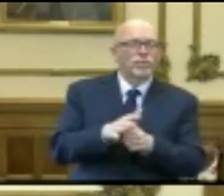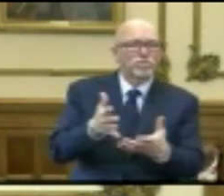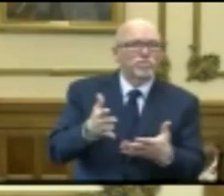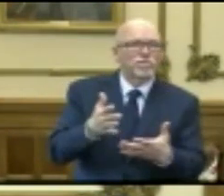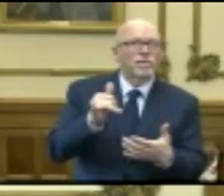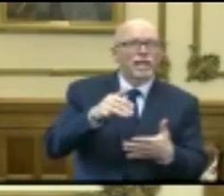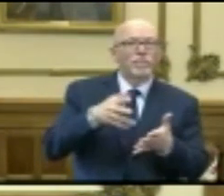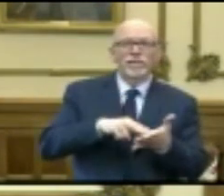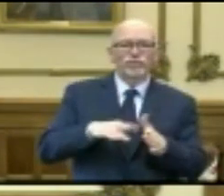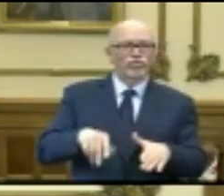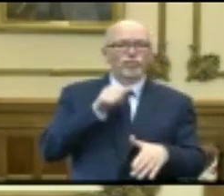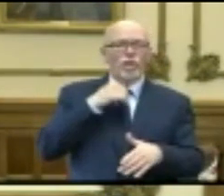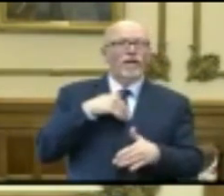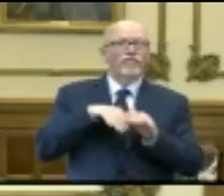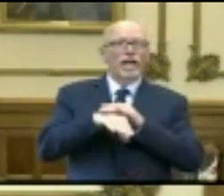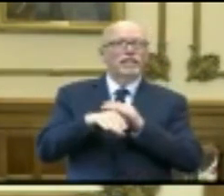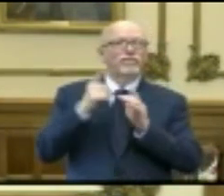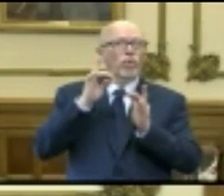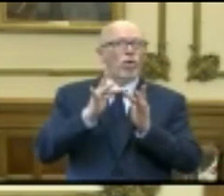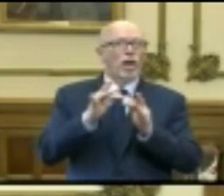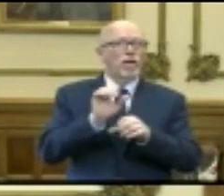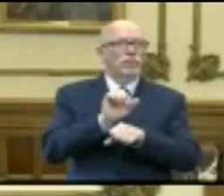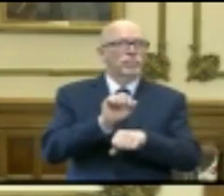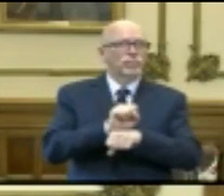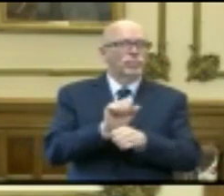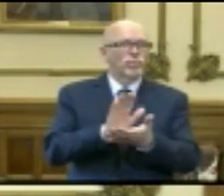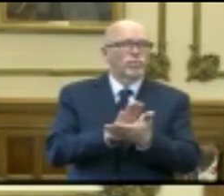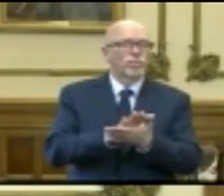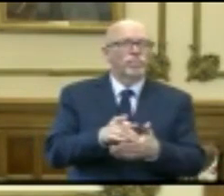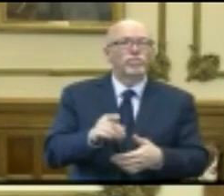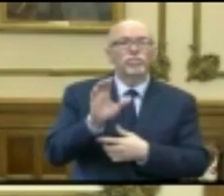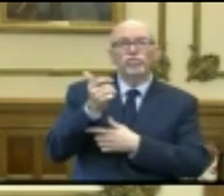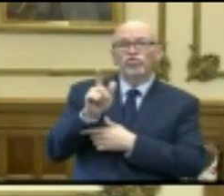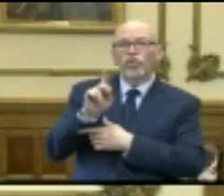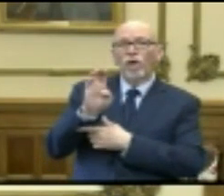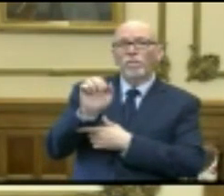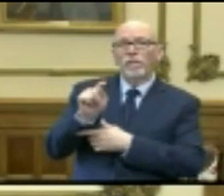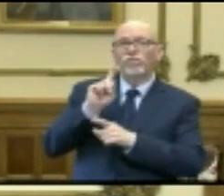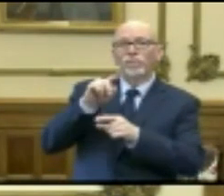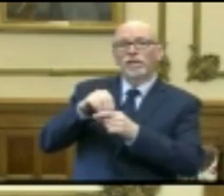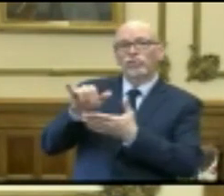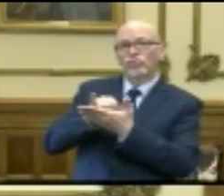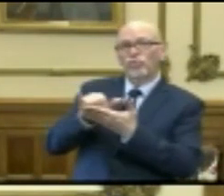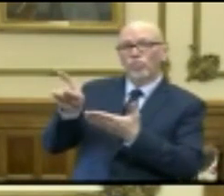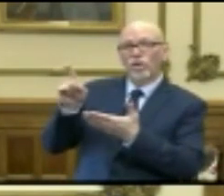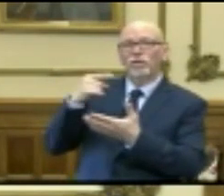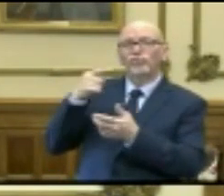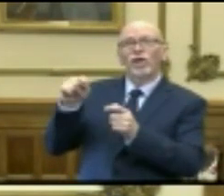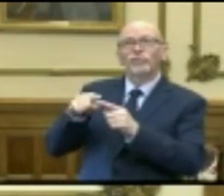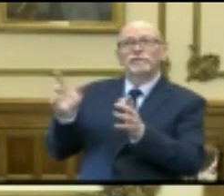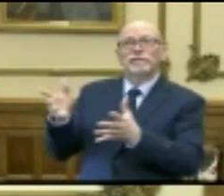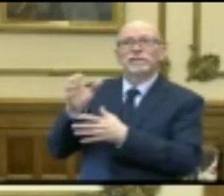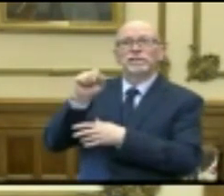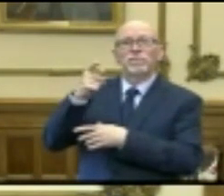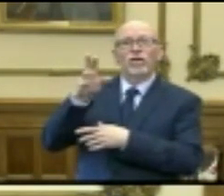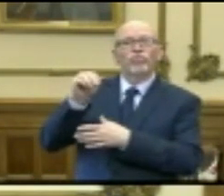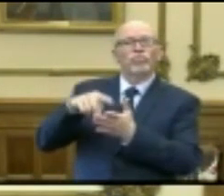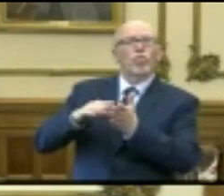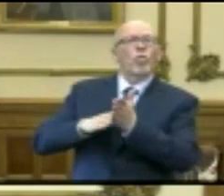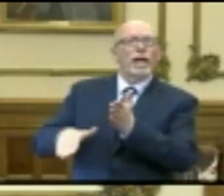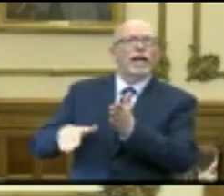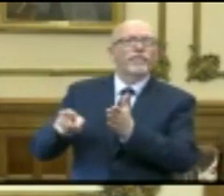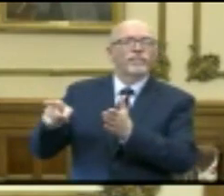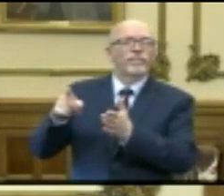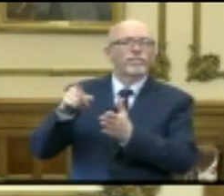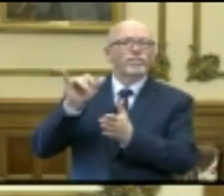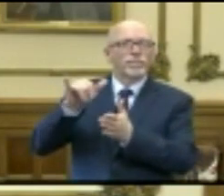leaves their children without access to online schoolwork. Chalkbeat's reporting in New York prompted Spectrum to waive those past due bill policies for